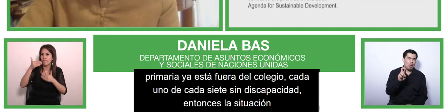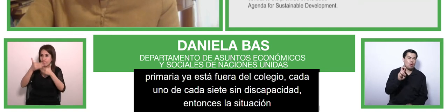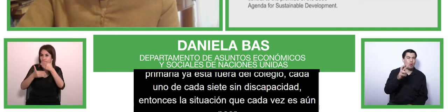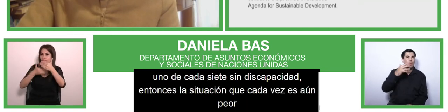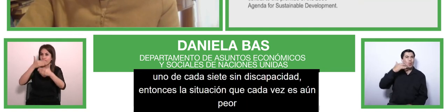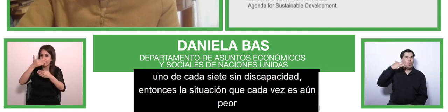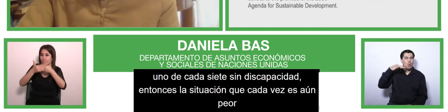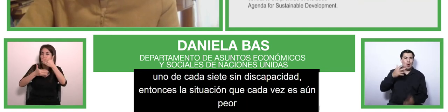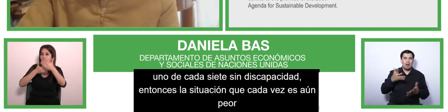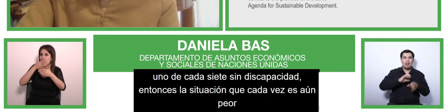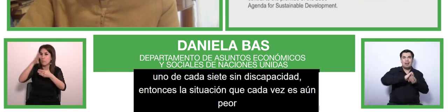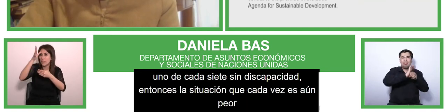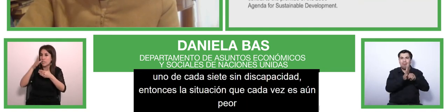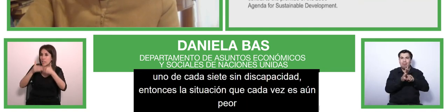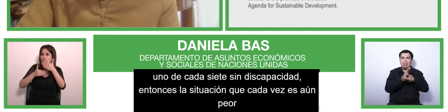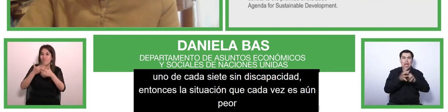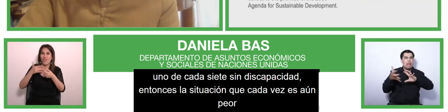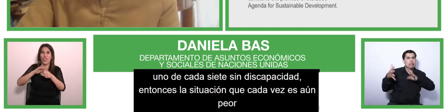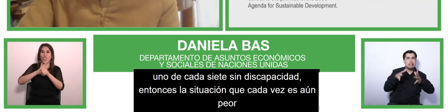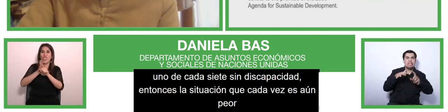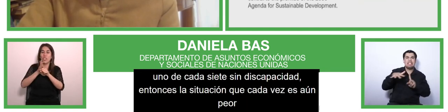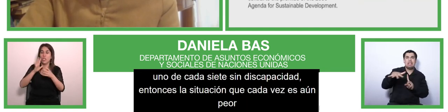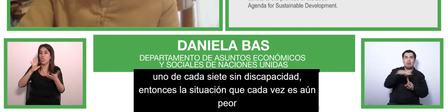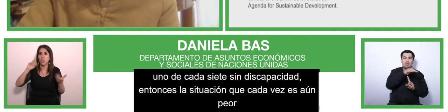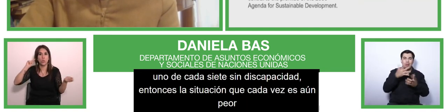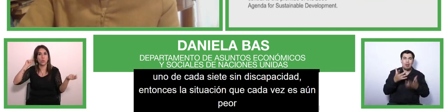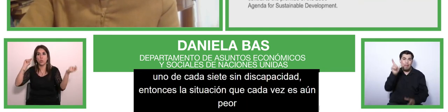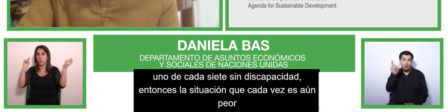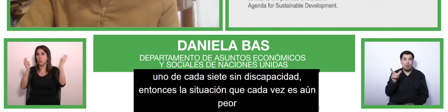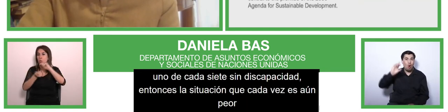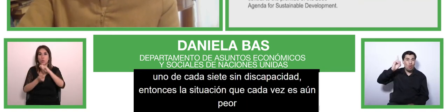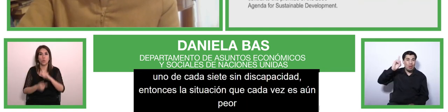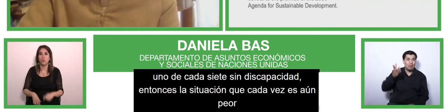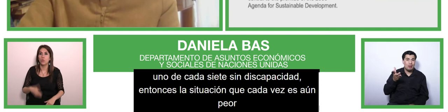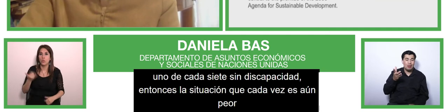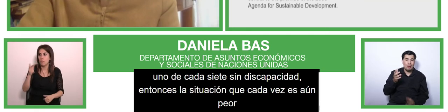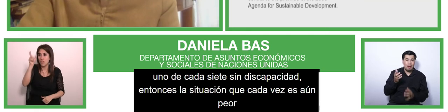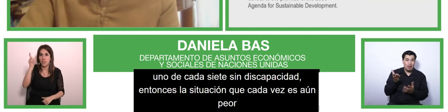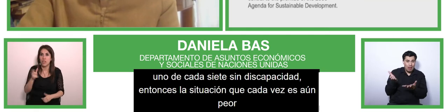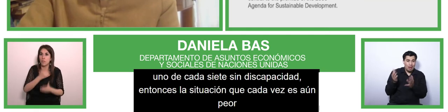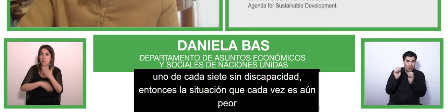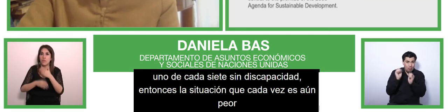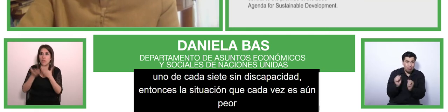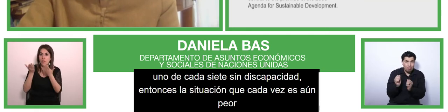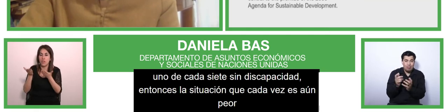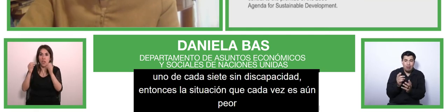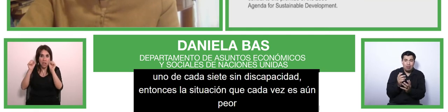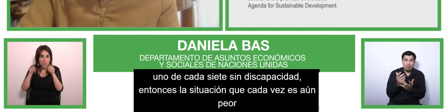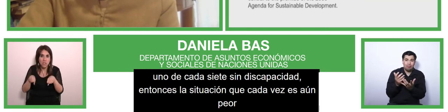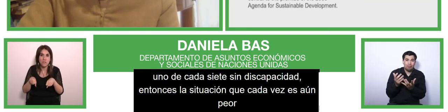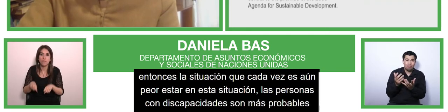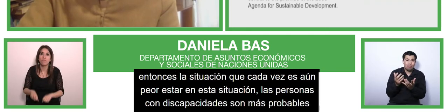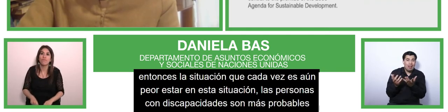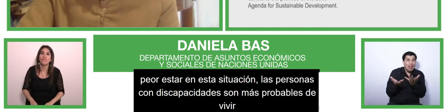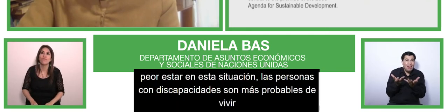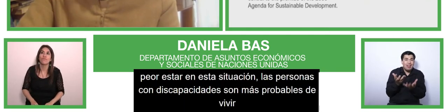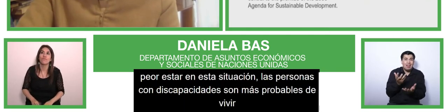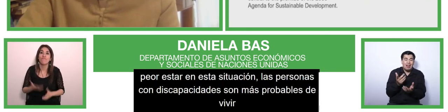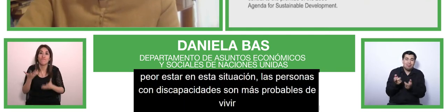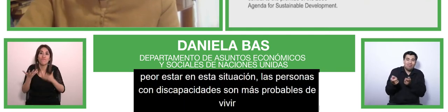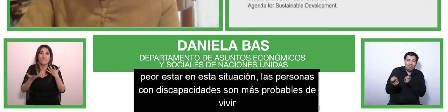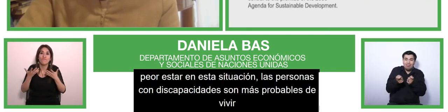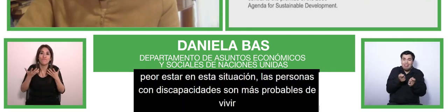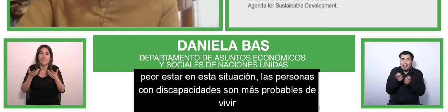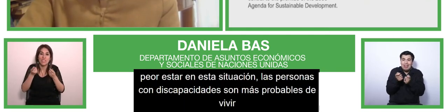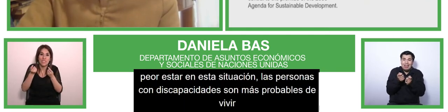so more likely as we know to live in poverty experience high rates of violence neglect and